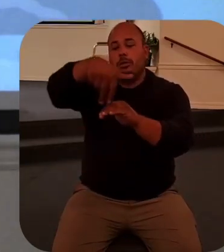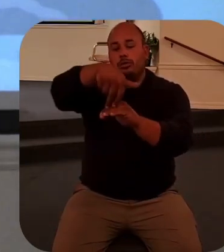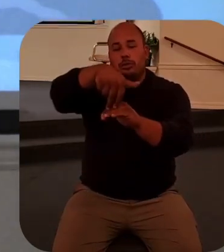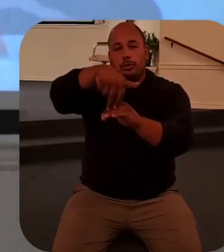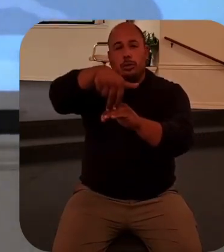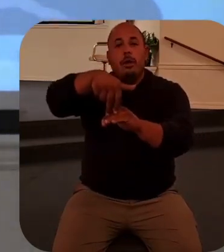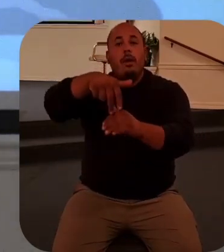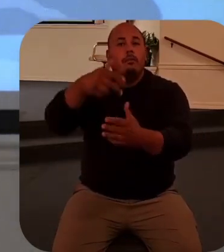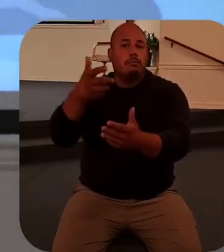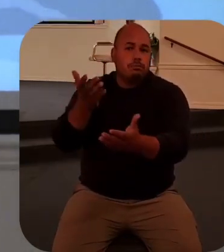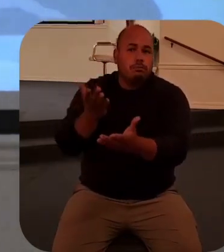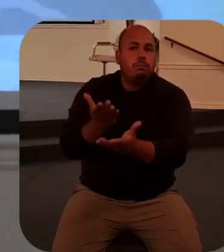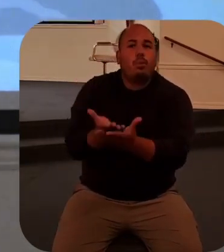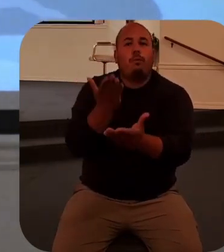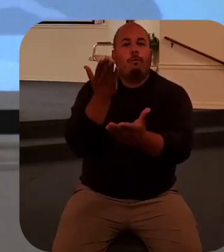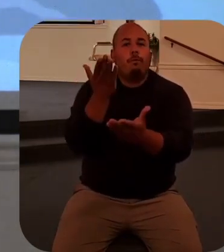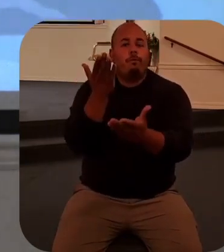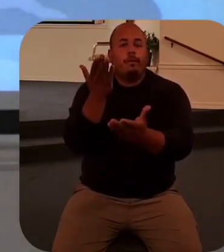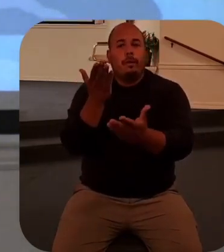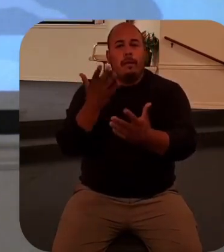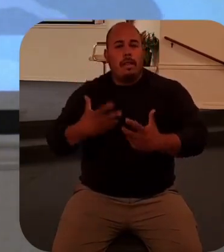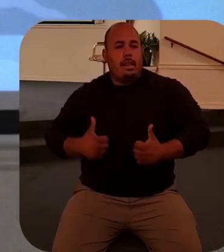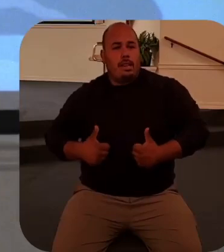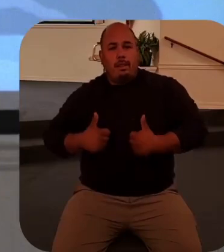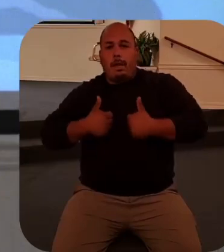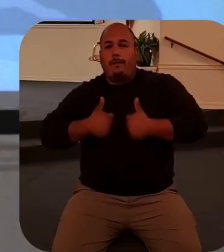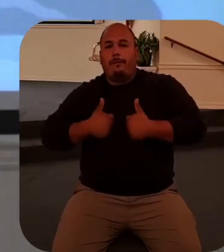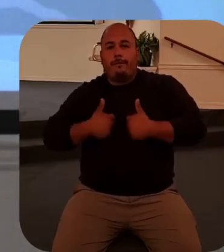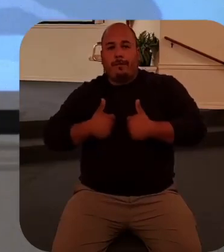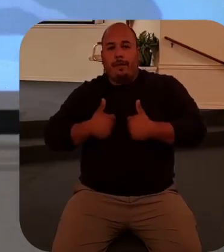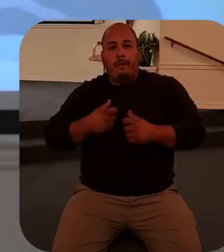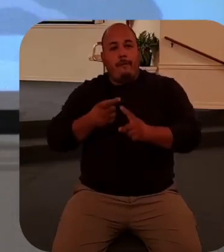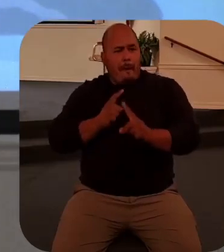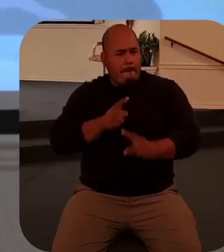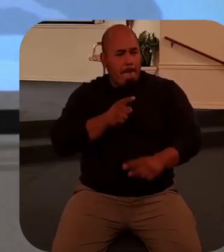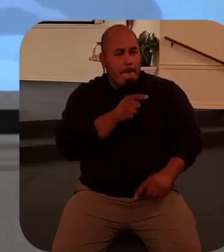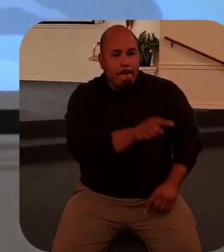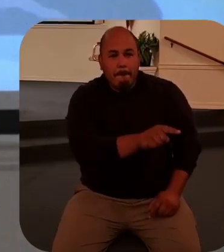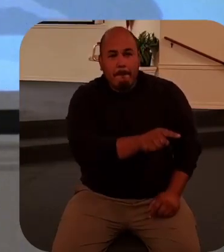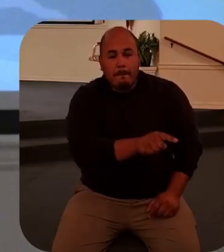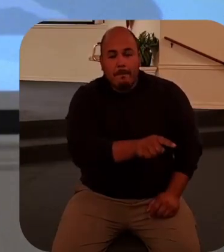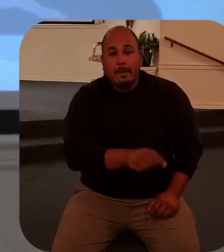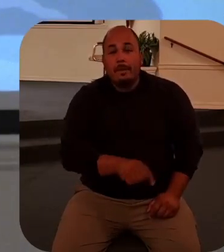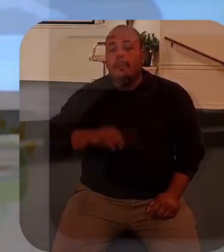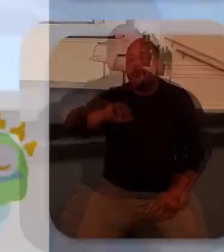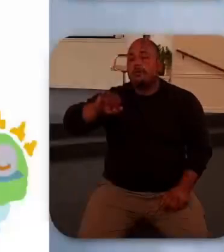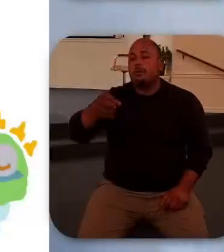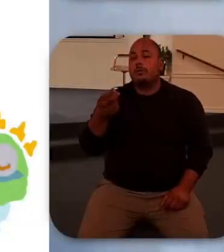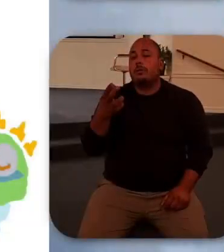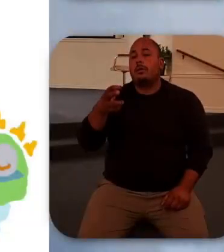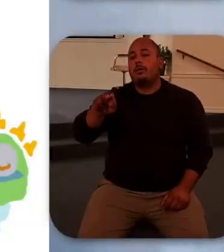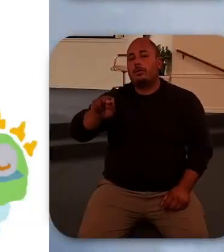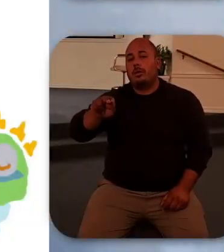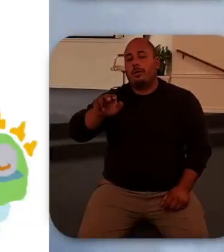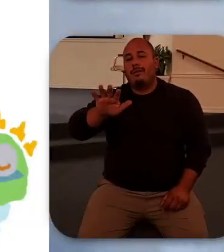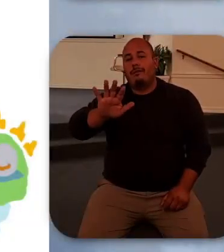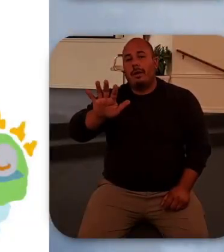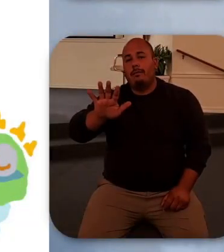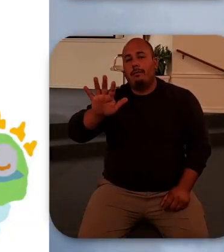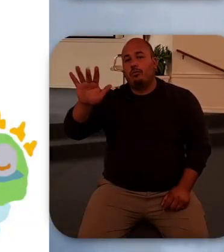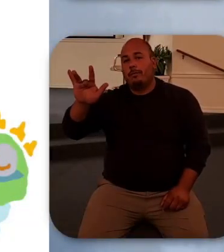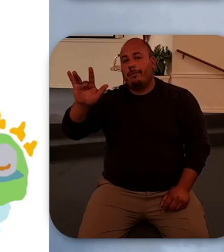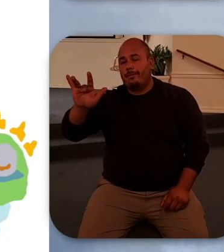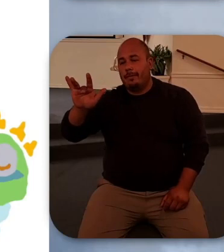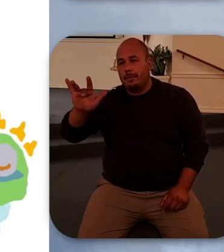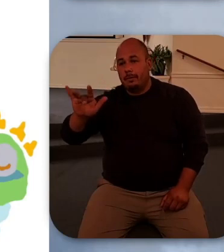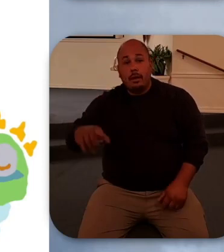comes from him. Life from the dead comes from him. As John, as Jesus says in John chapter 5, verse 25, a time is coming